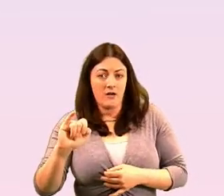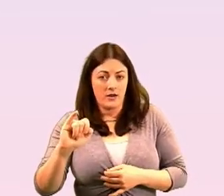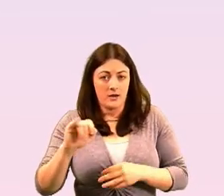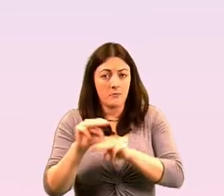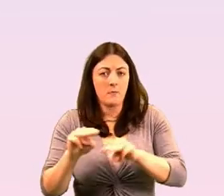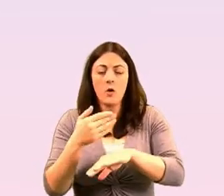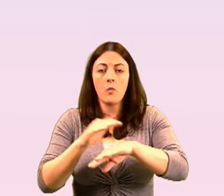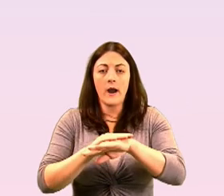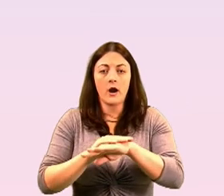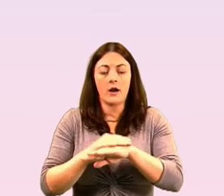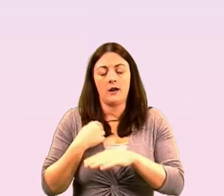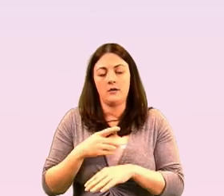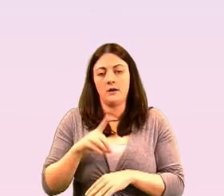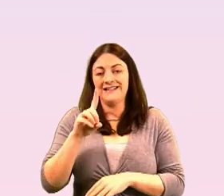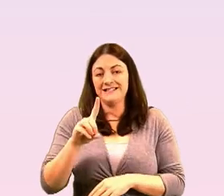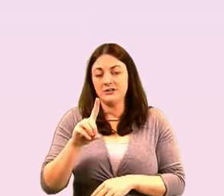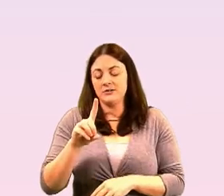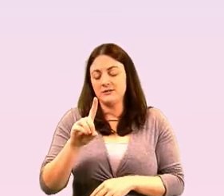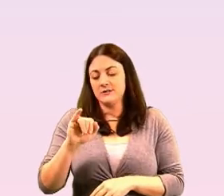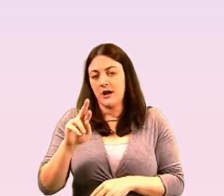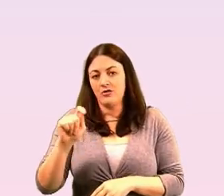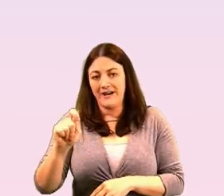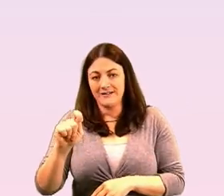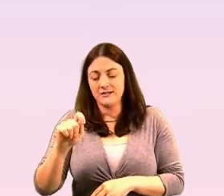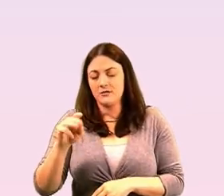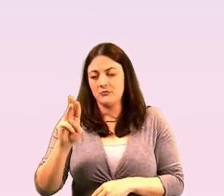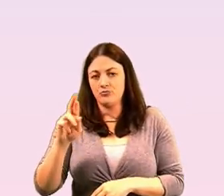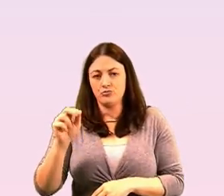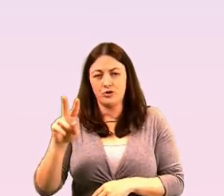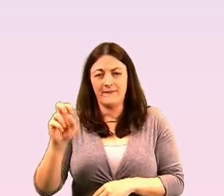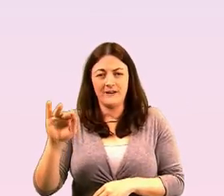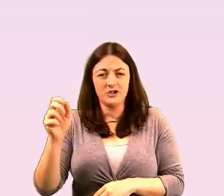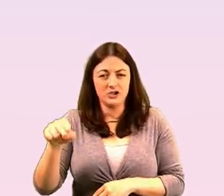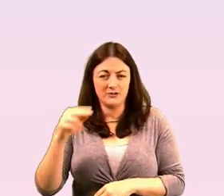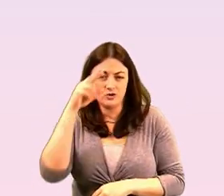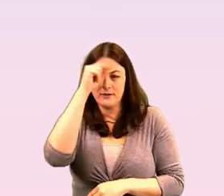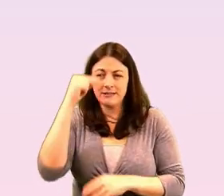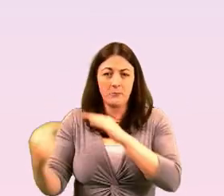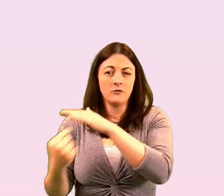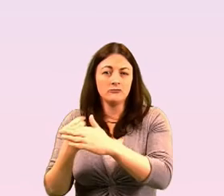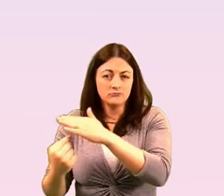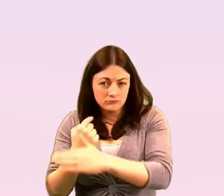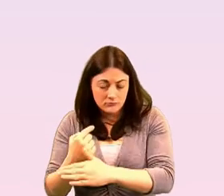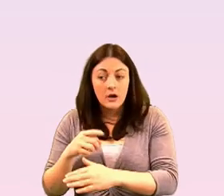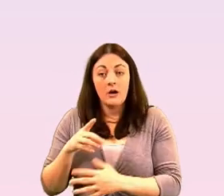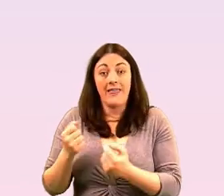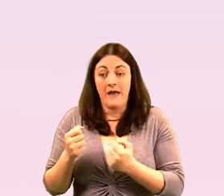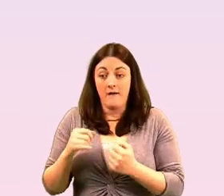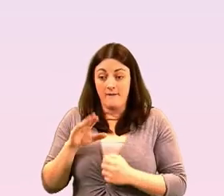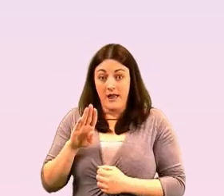direct provision if that is a very difficult environment um for people who have an lgbti identity